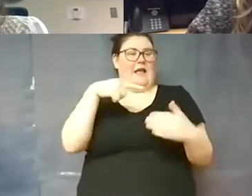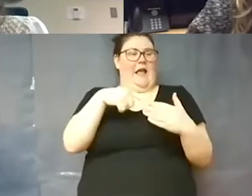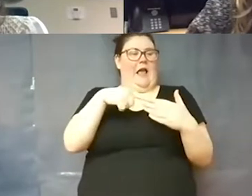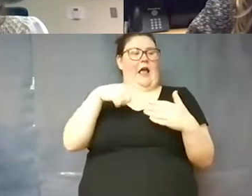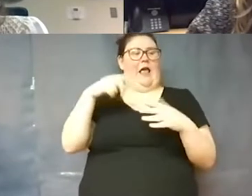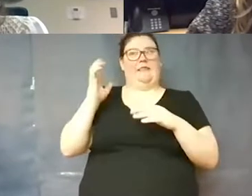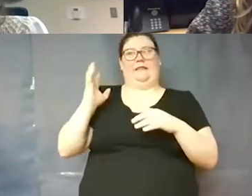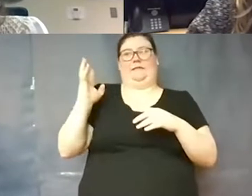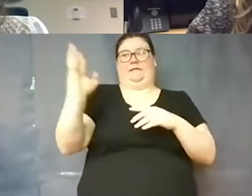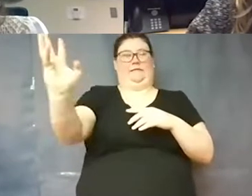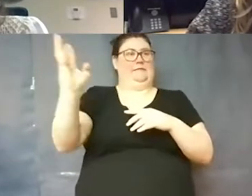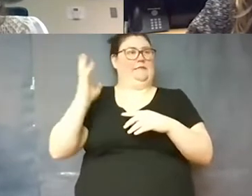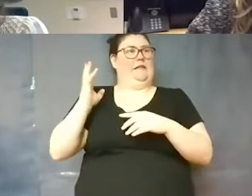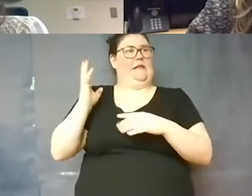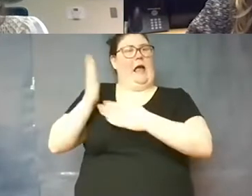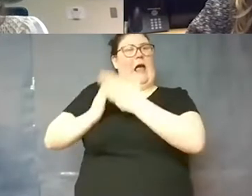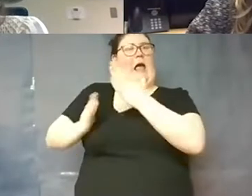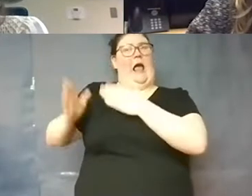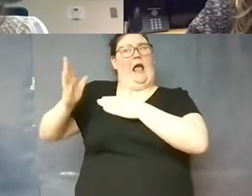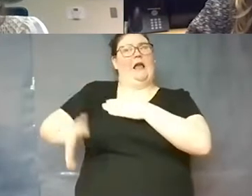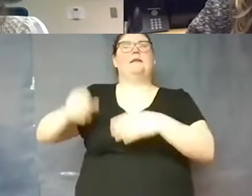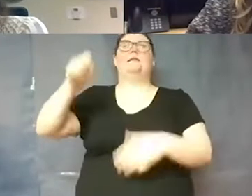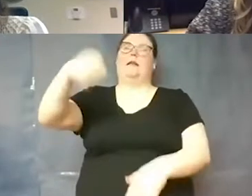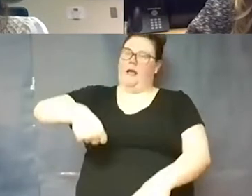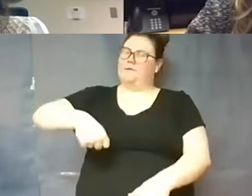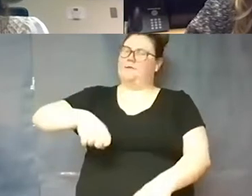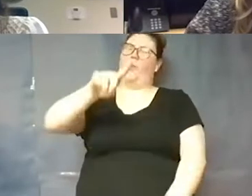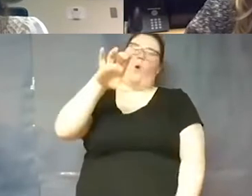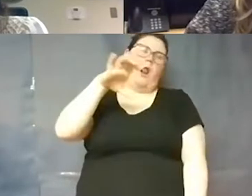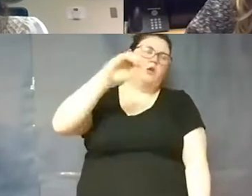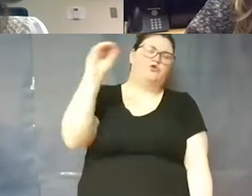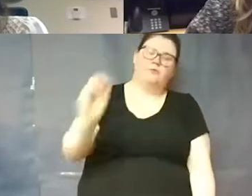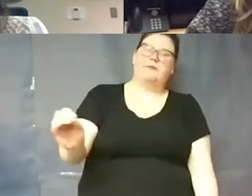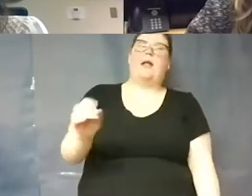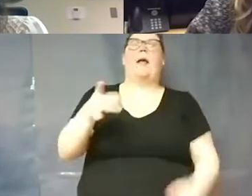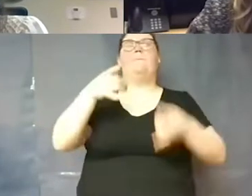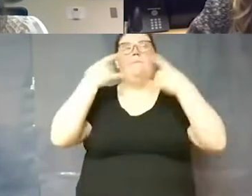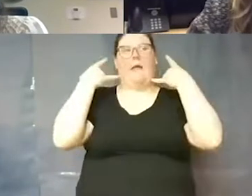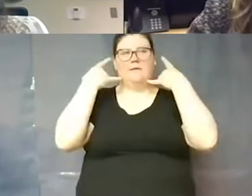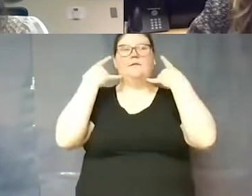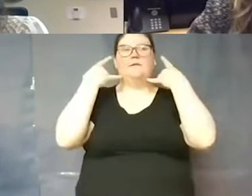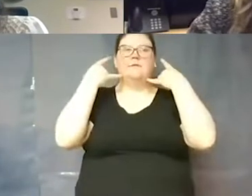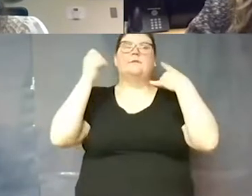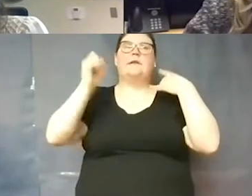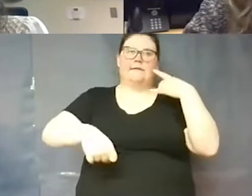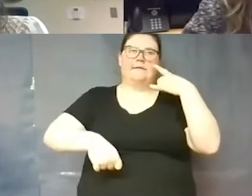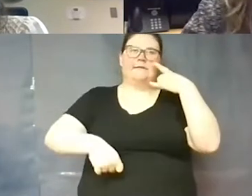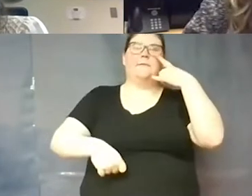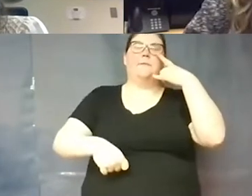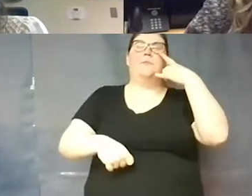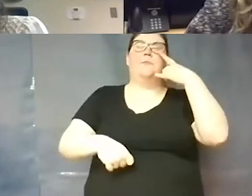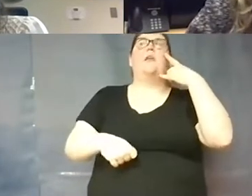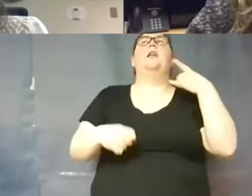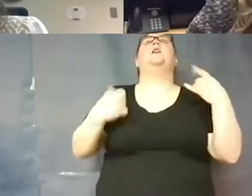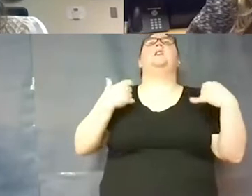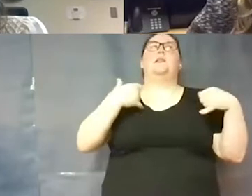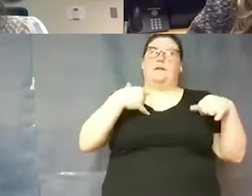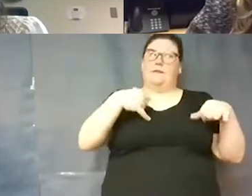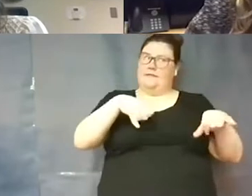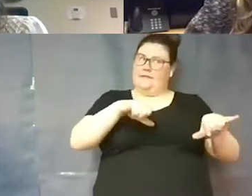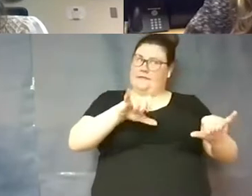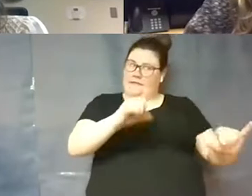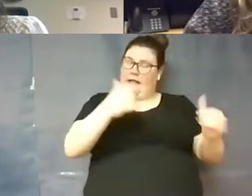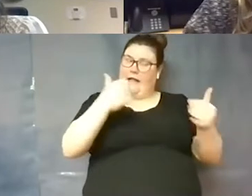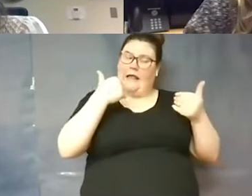absolutely 100 percent masks should have to be worn um but we still have the